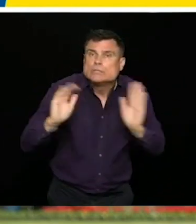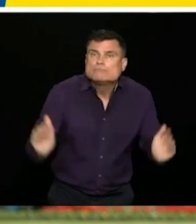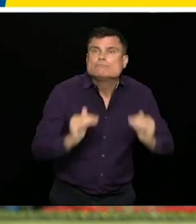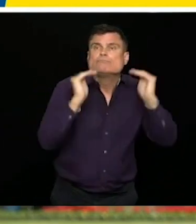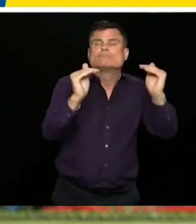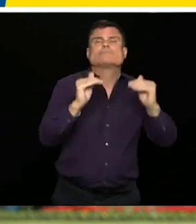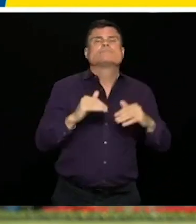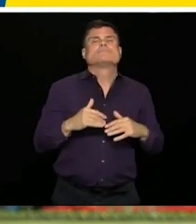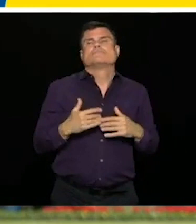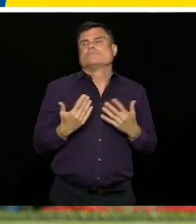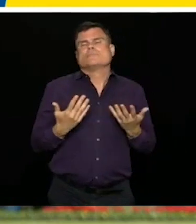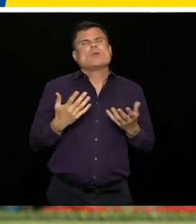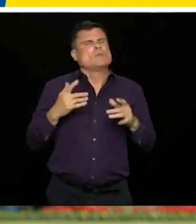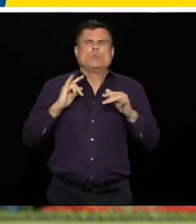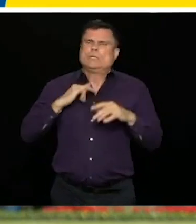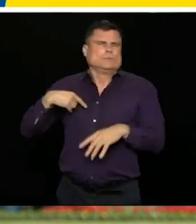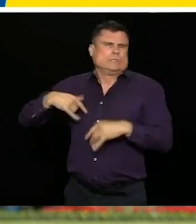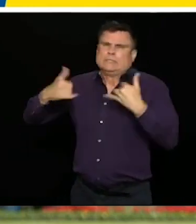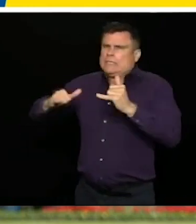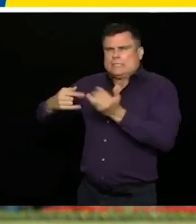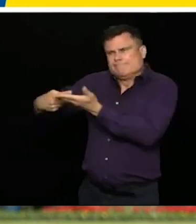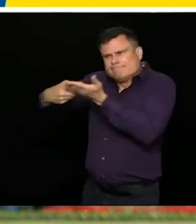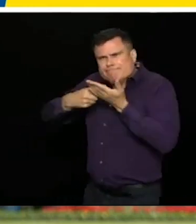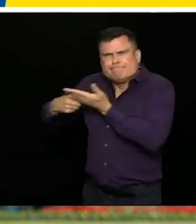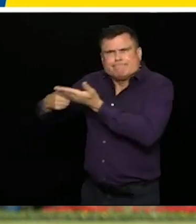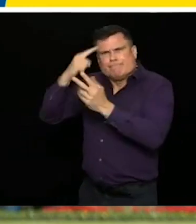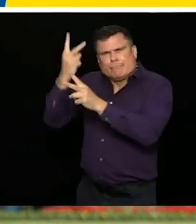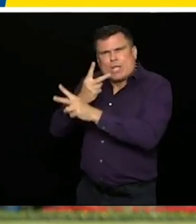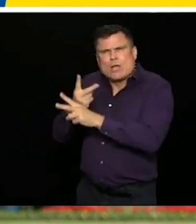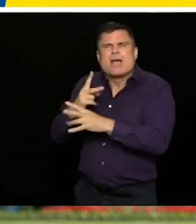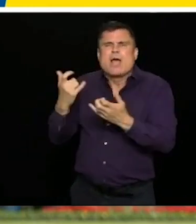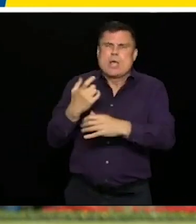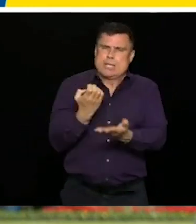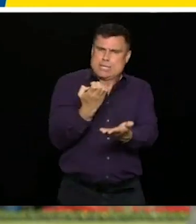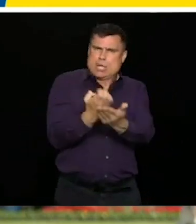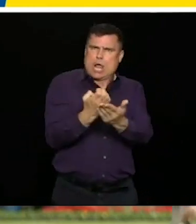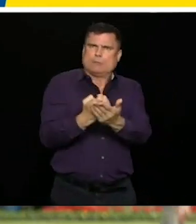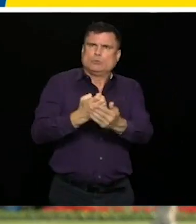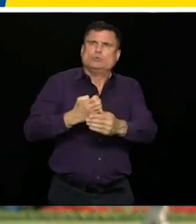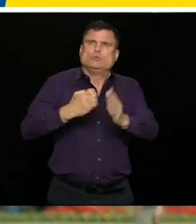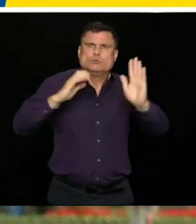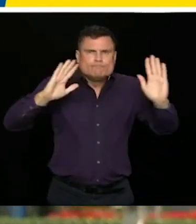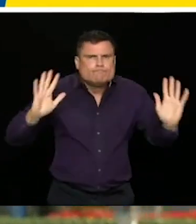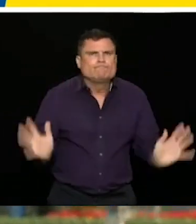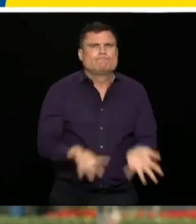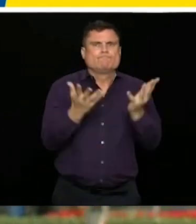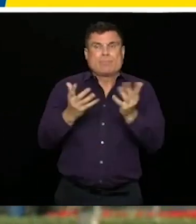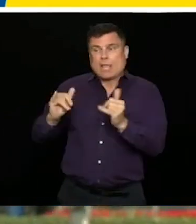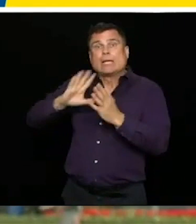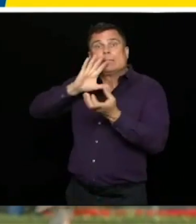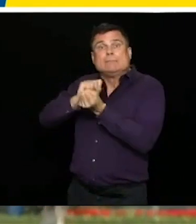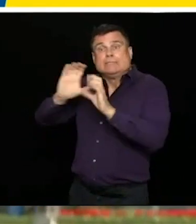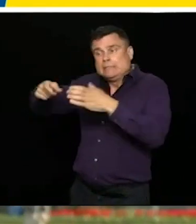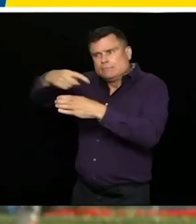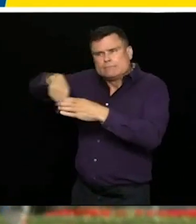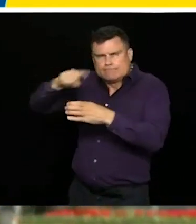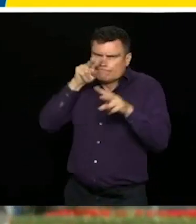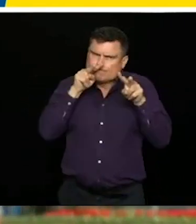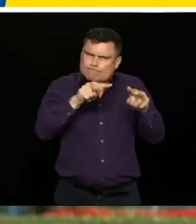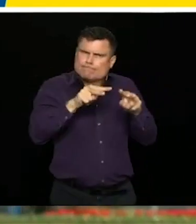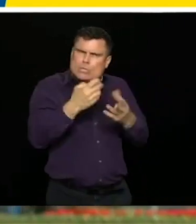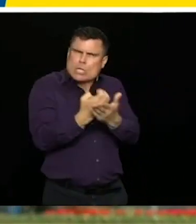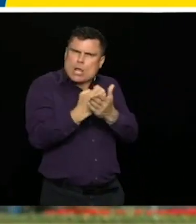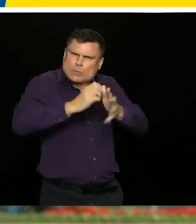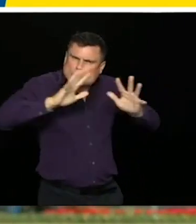mesh them seamlessly in the months ahead. But we're focusing now on recovery and stimulus. That means the